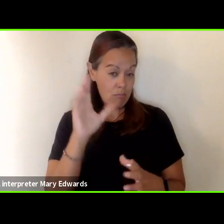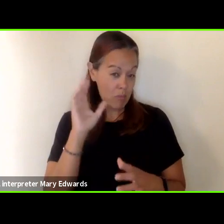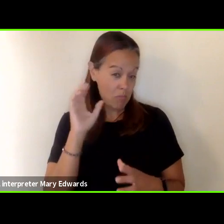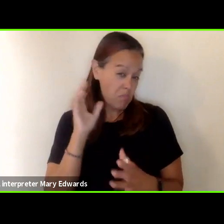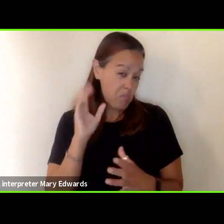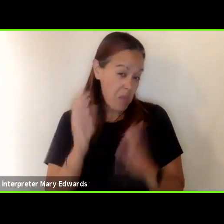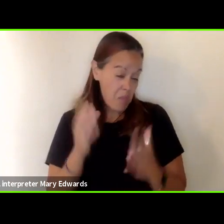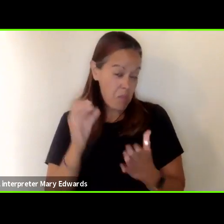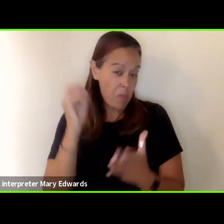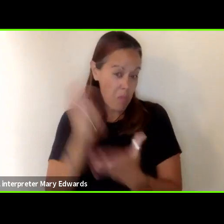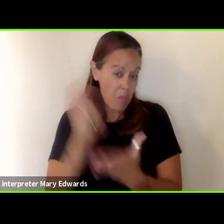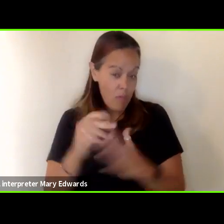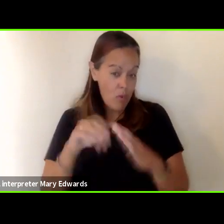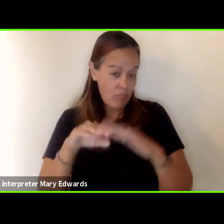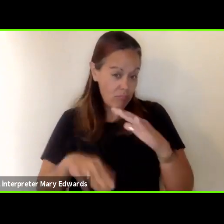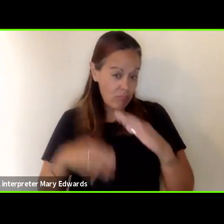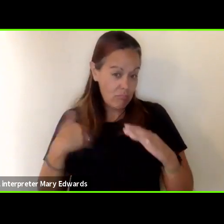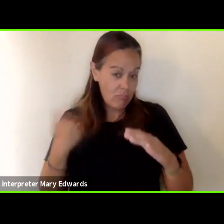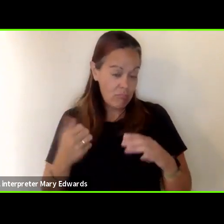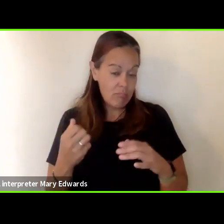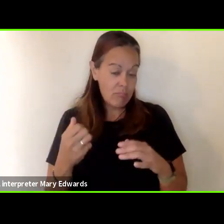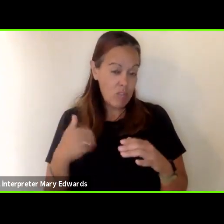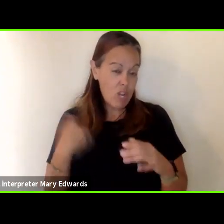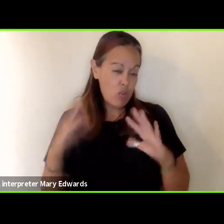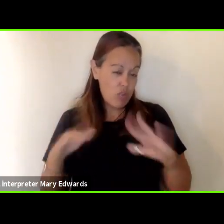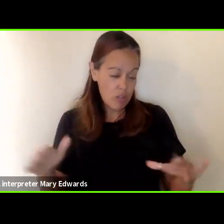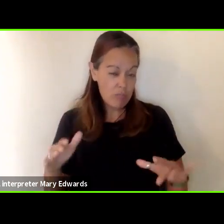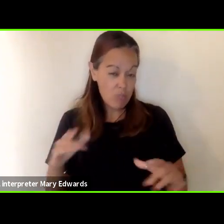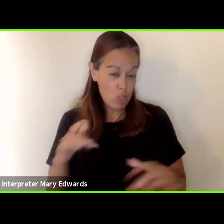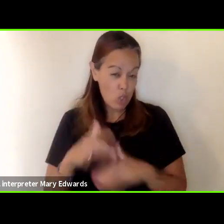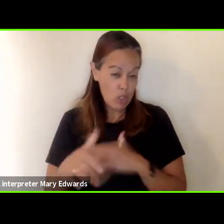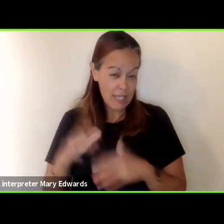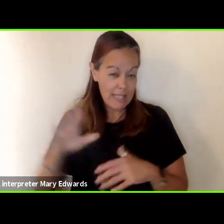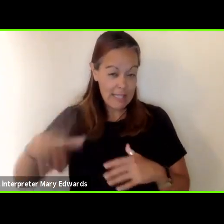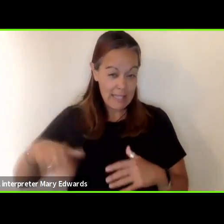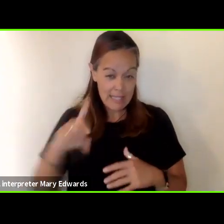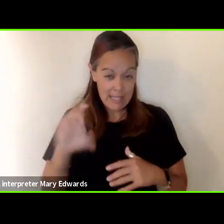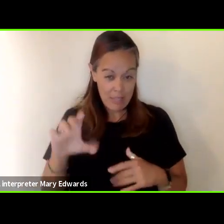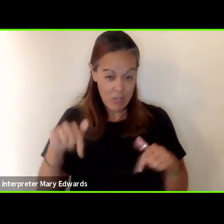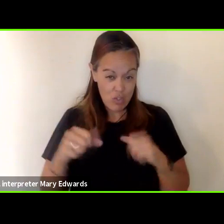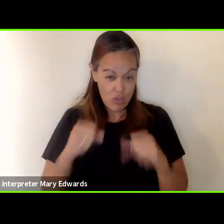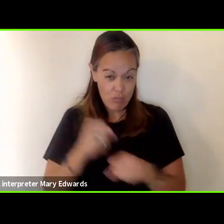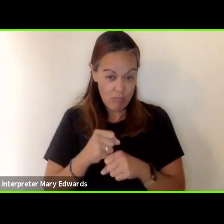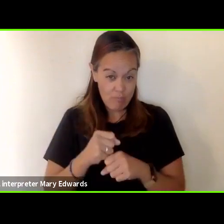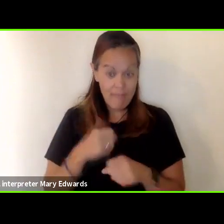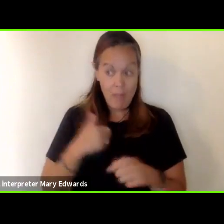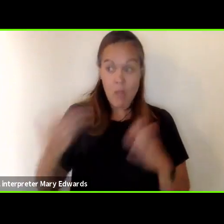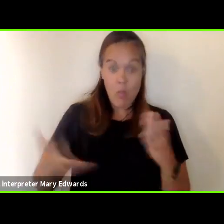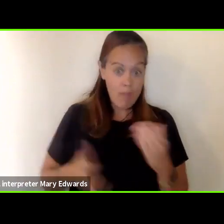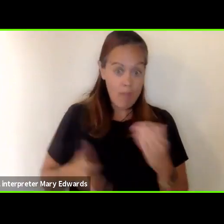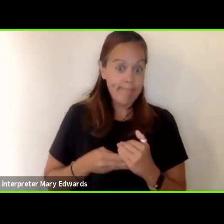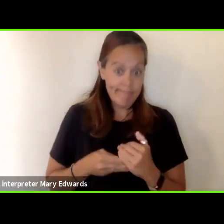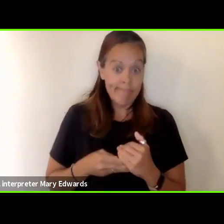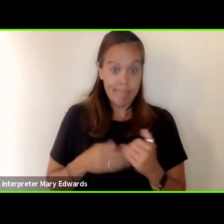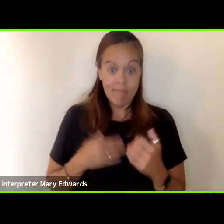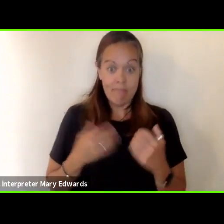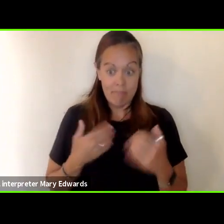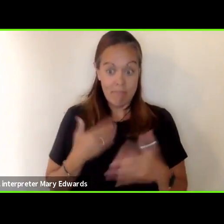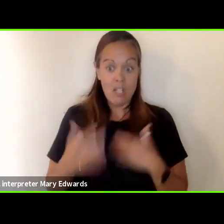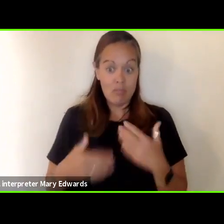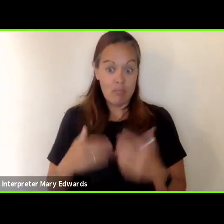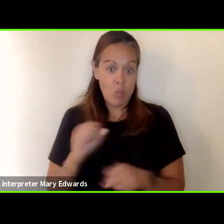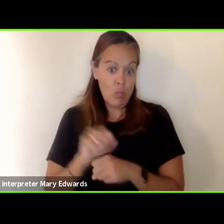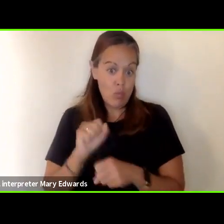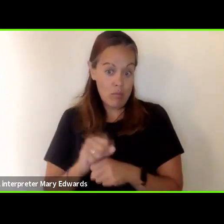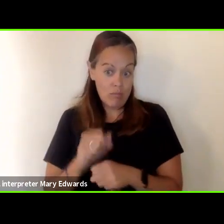for younger adolescents younger children as early as late december that would be a welcome addition in our efforts to get the vaccine to